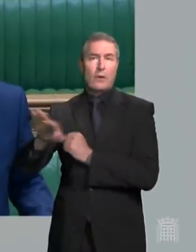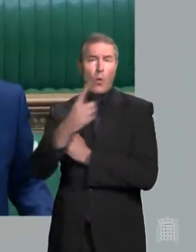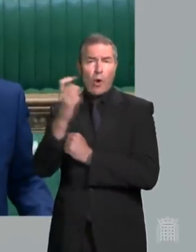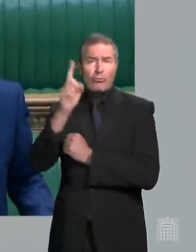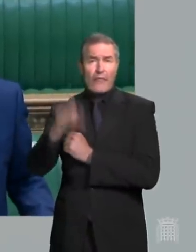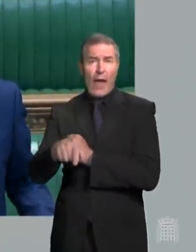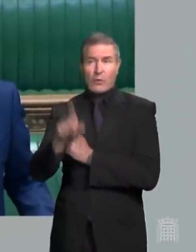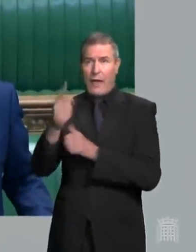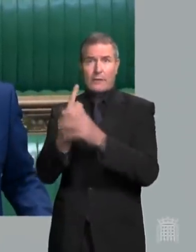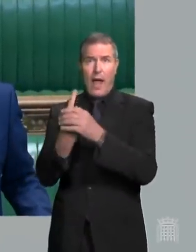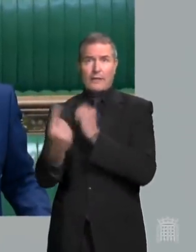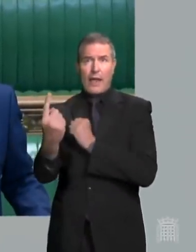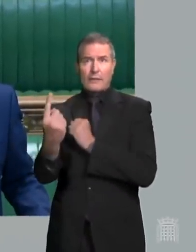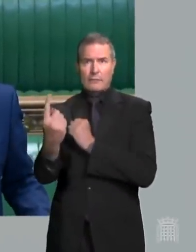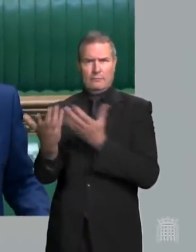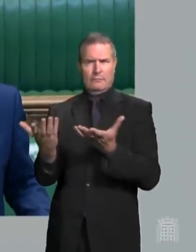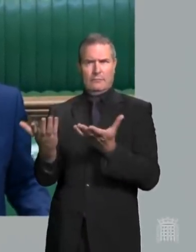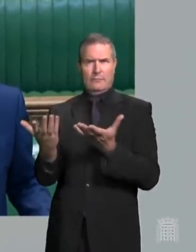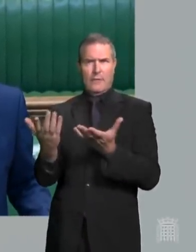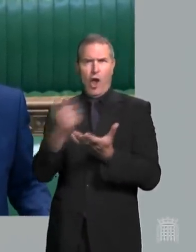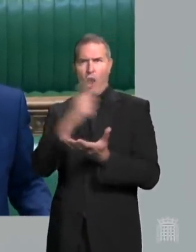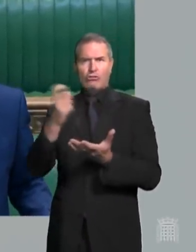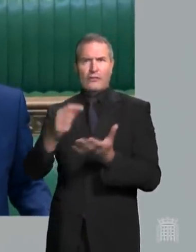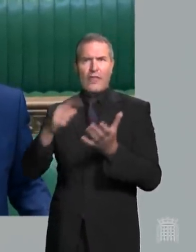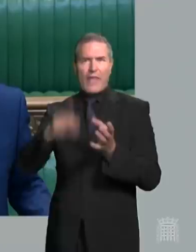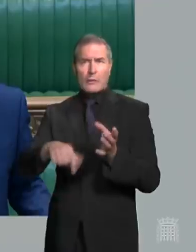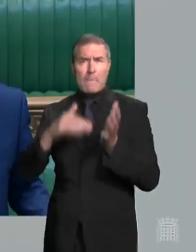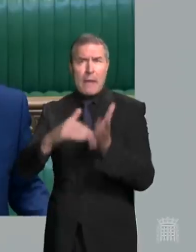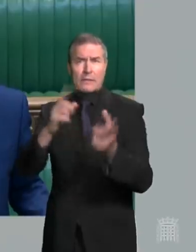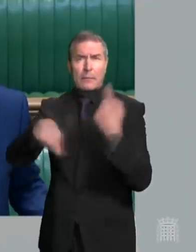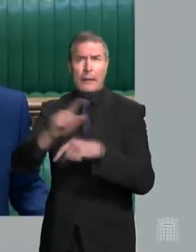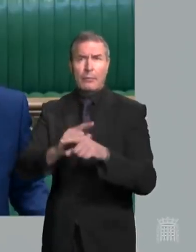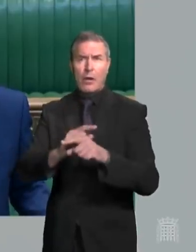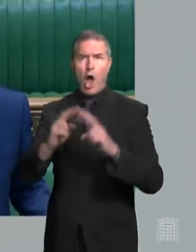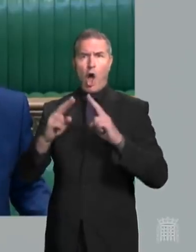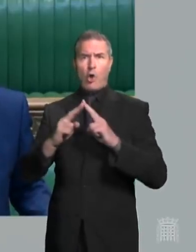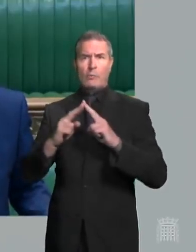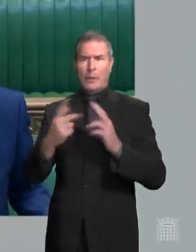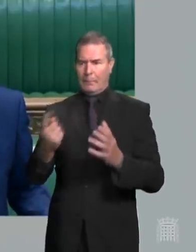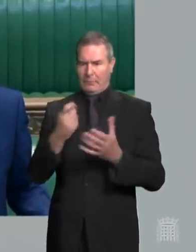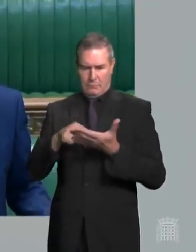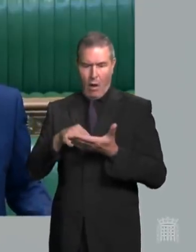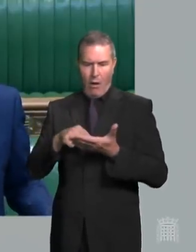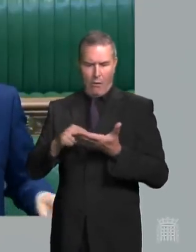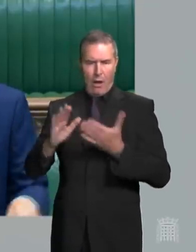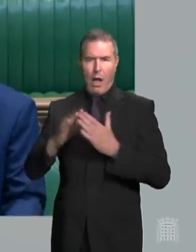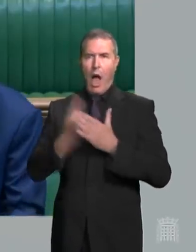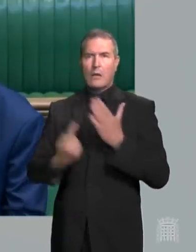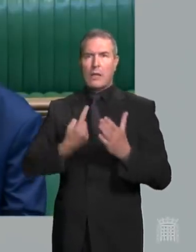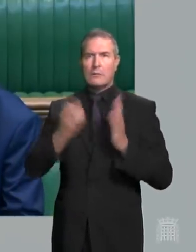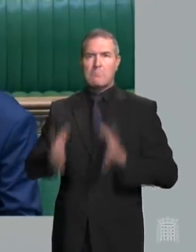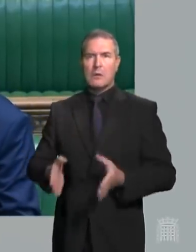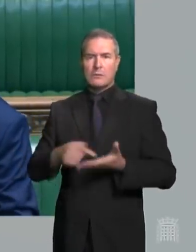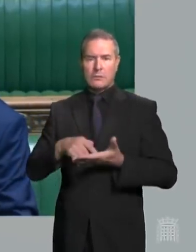a day, that means hundreds of thousands, perhaps millions of people, are going to be pinged to isolate. The Financial